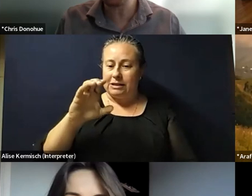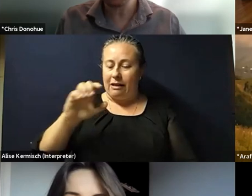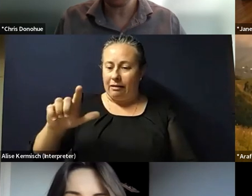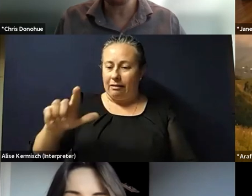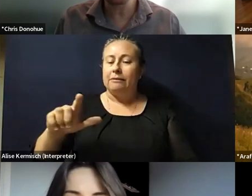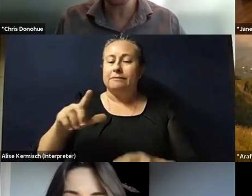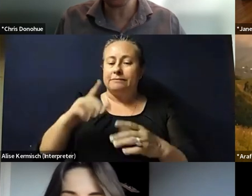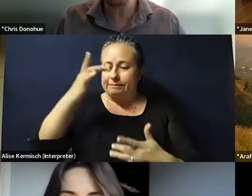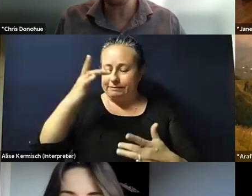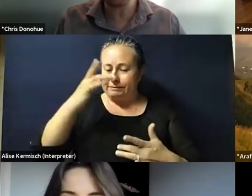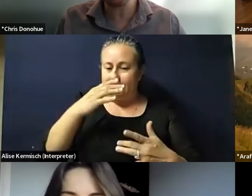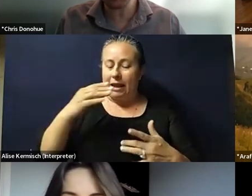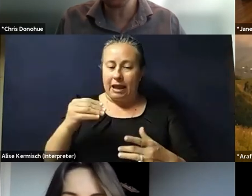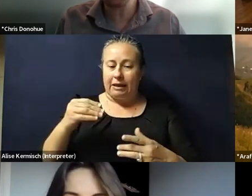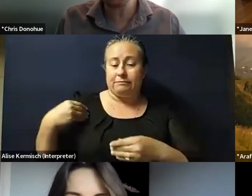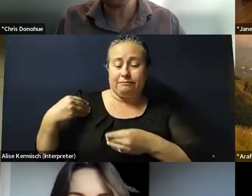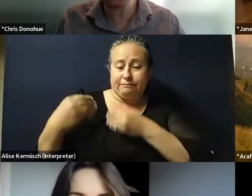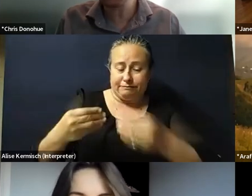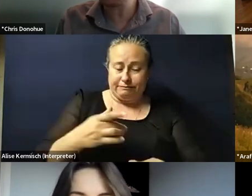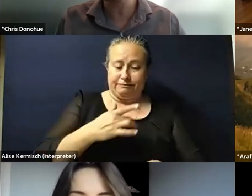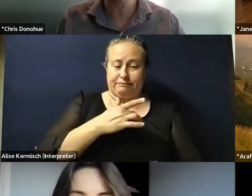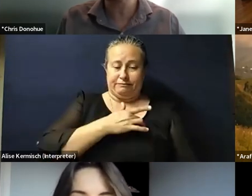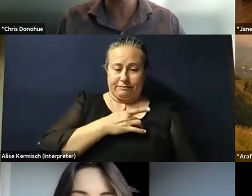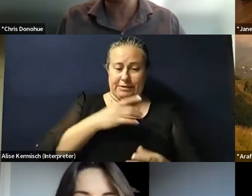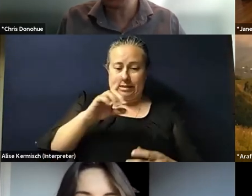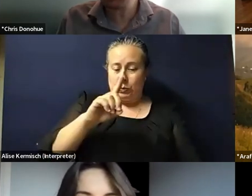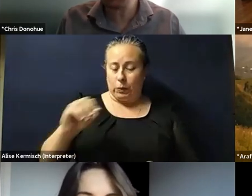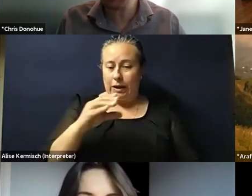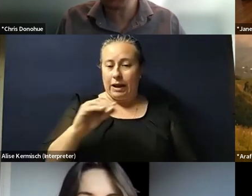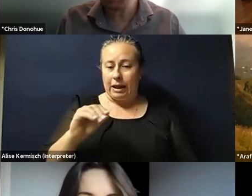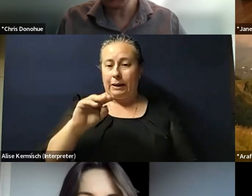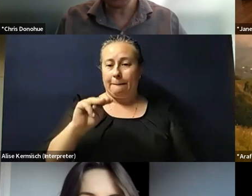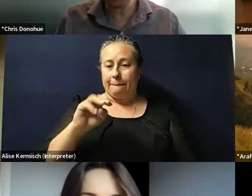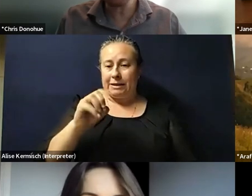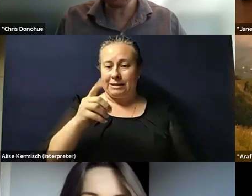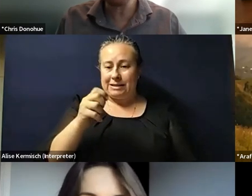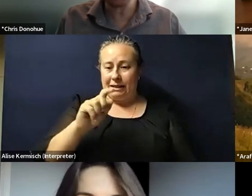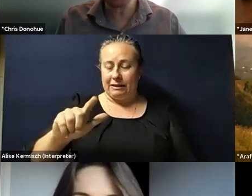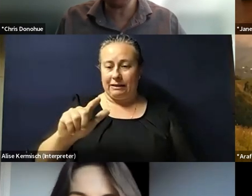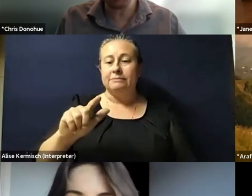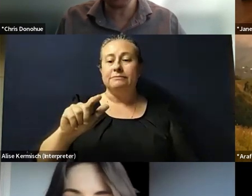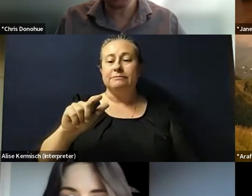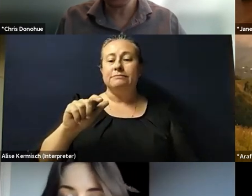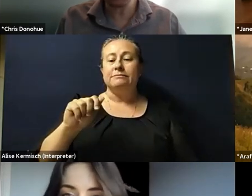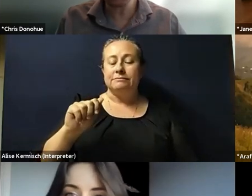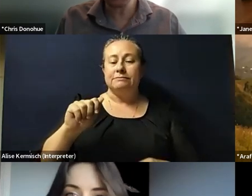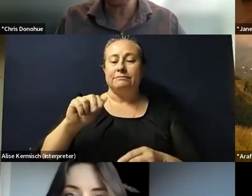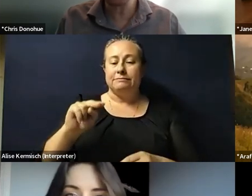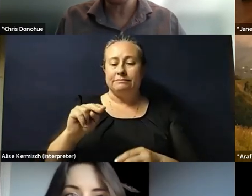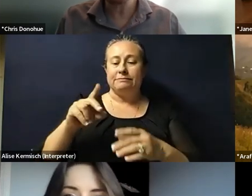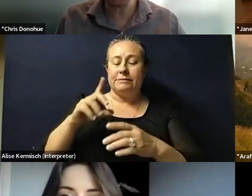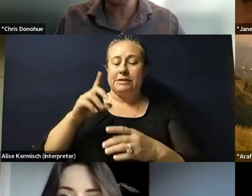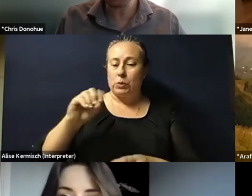development of congenital cardiovascular disorders and rare Mendelian disorders, and has made inroads to